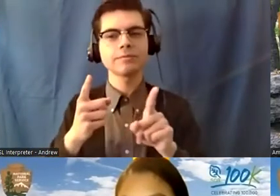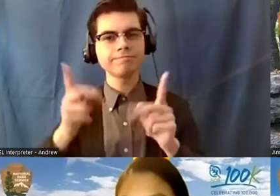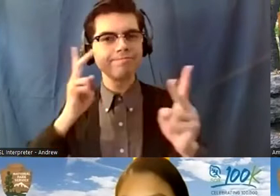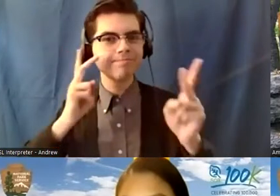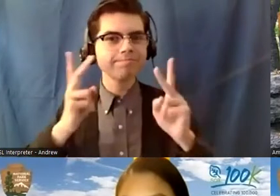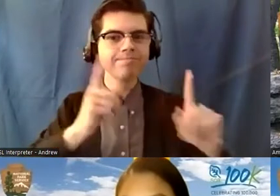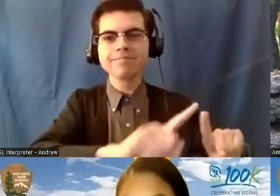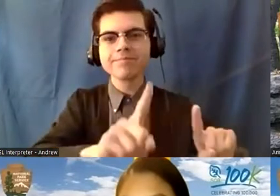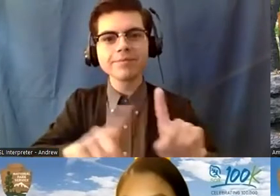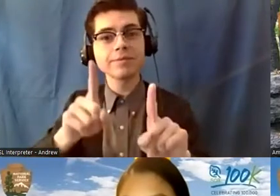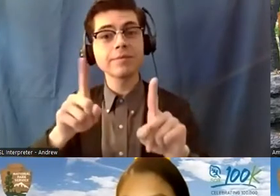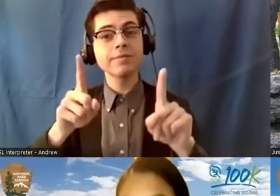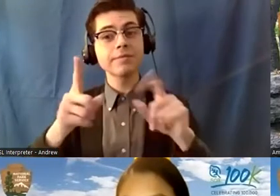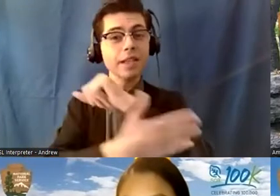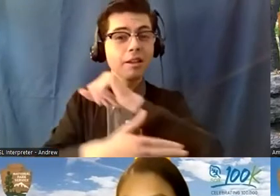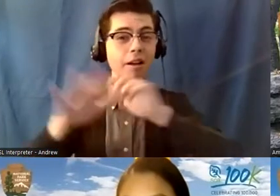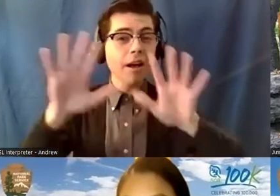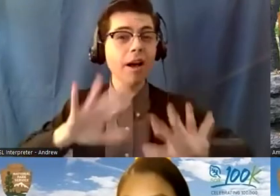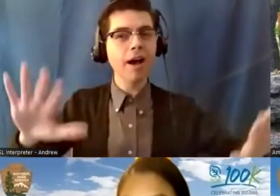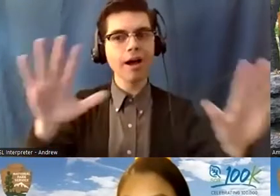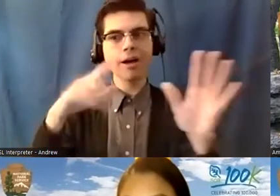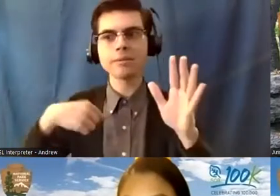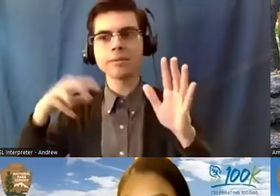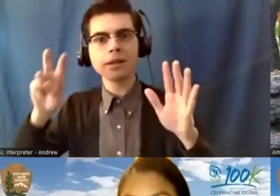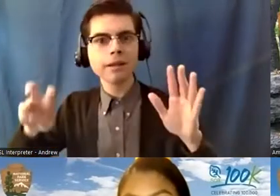spots in the country as well. So thanks, Kyle.